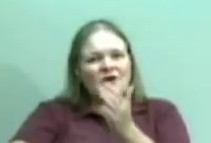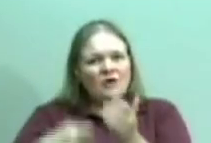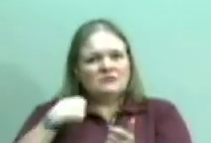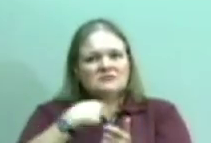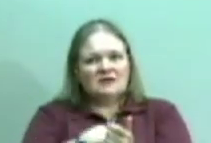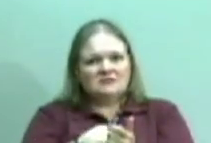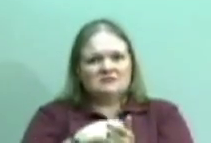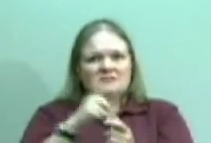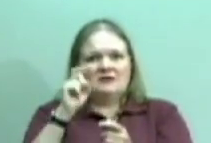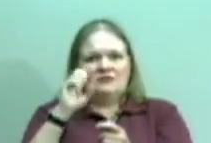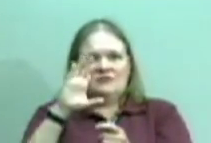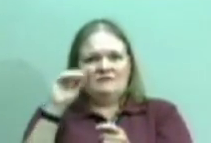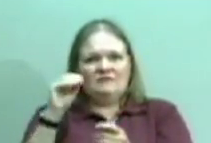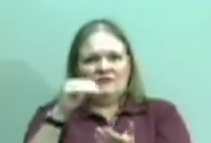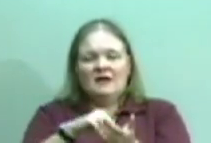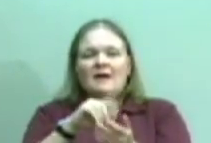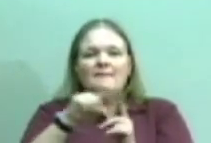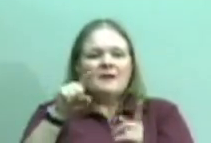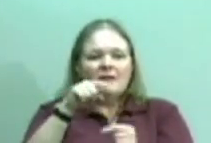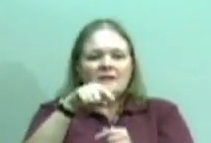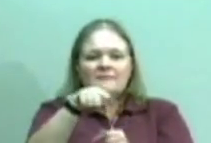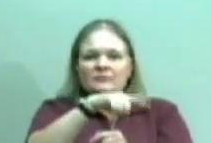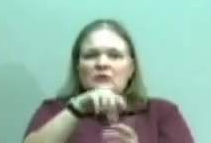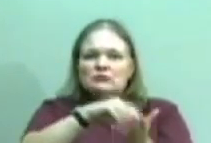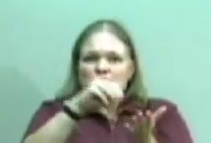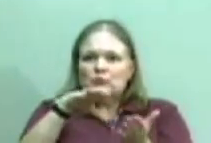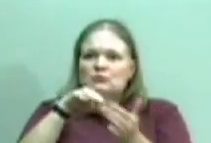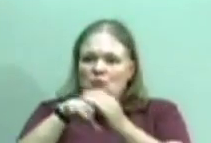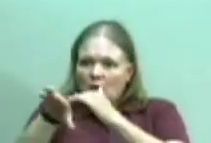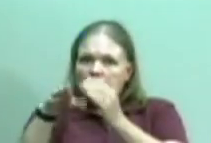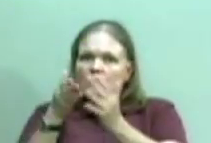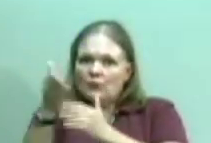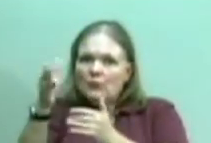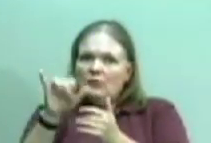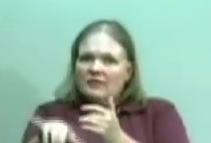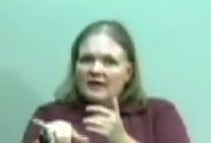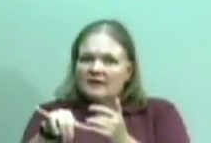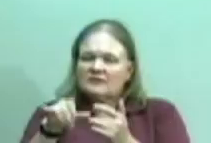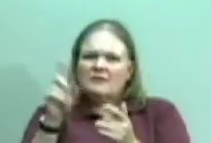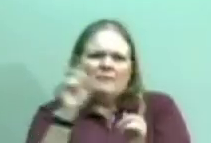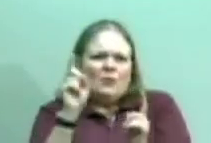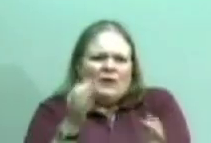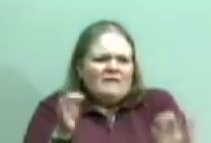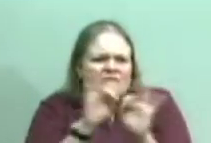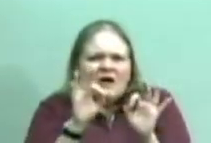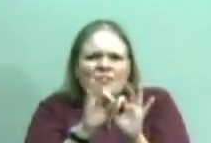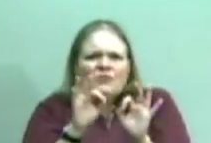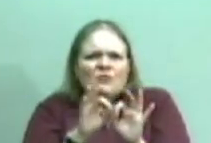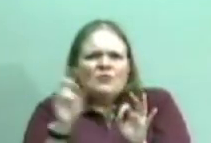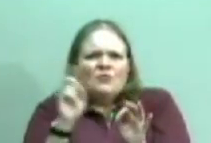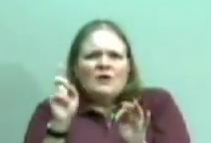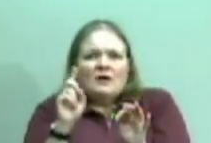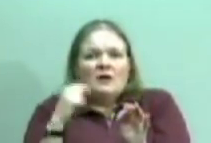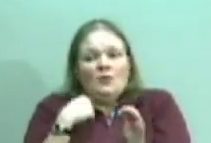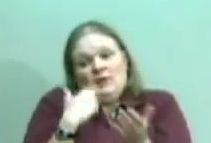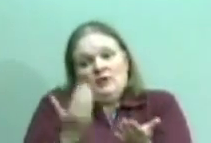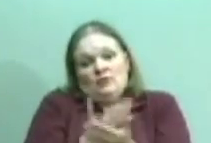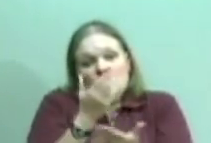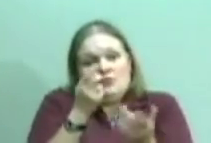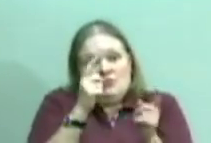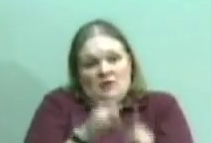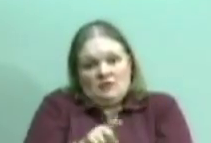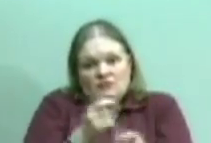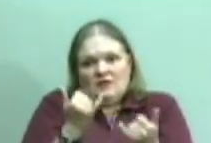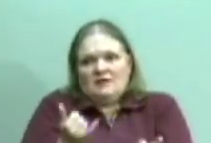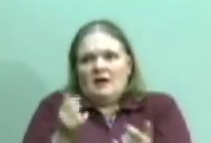,000 students went through the program. That's a return. Where's the value put on that? There's been no value put on that, and here we are renewing the contract for even